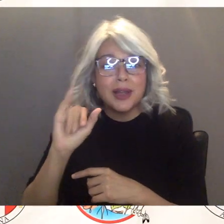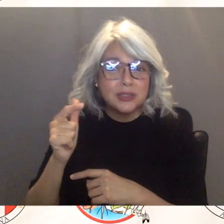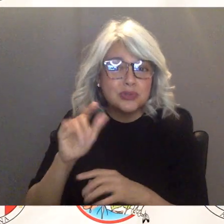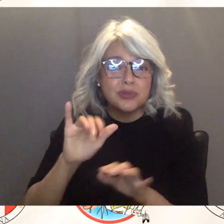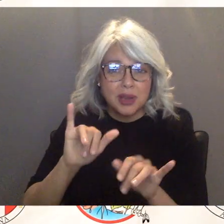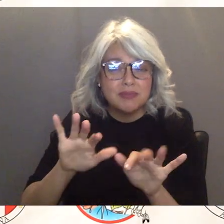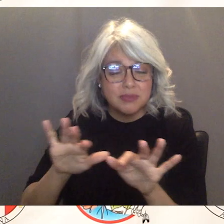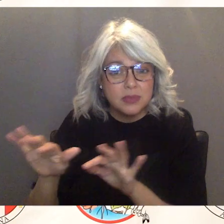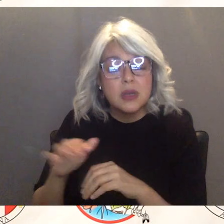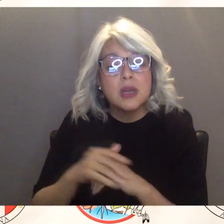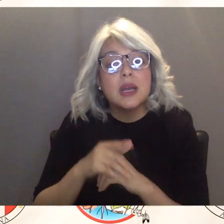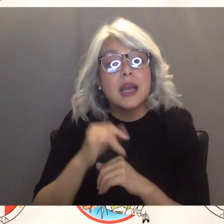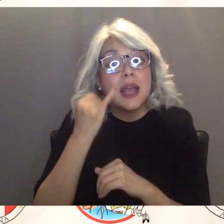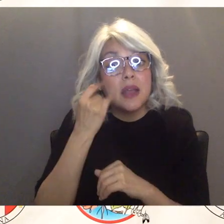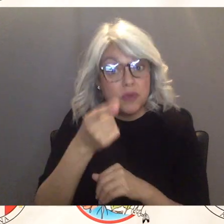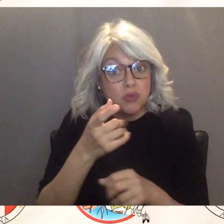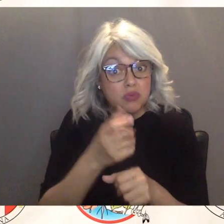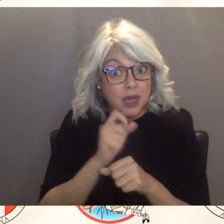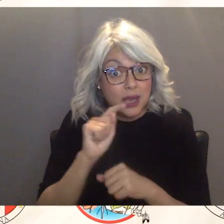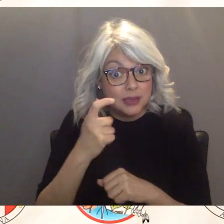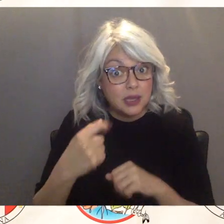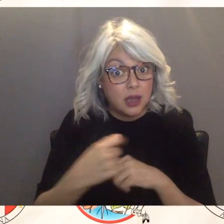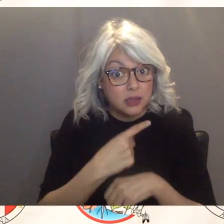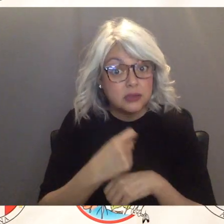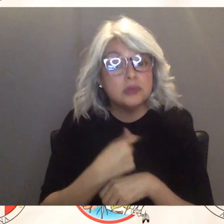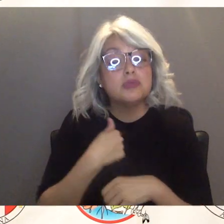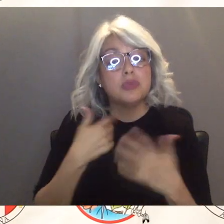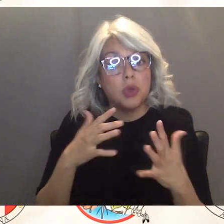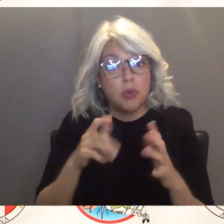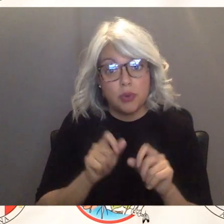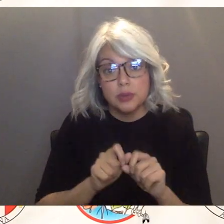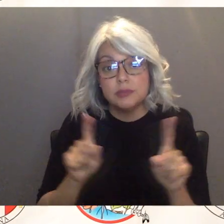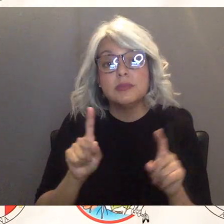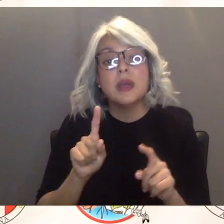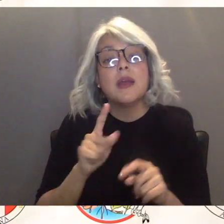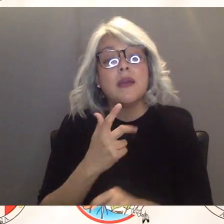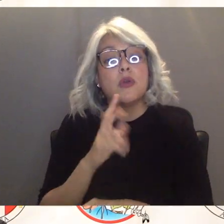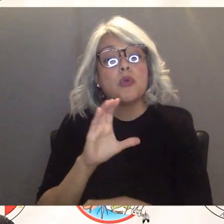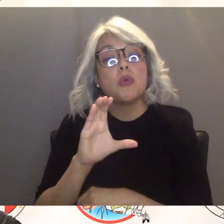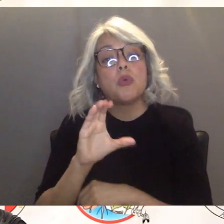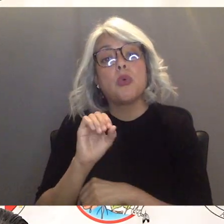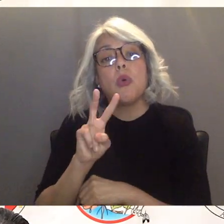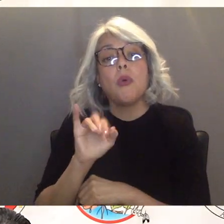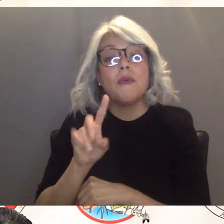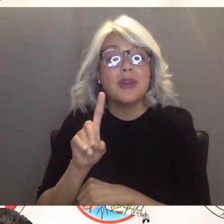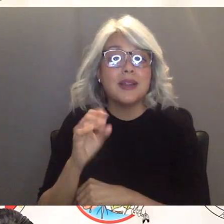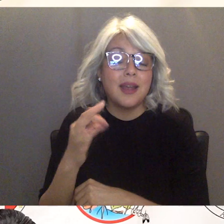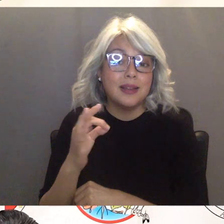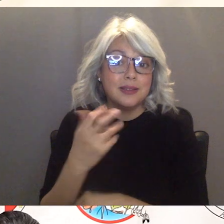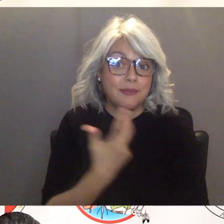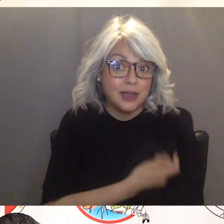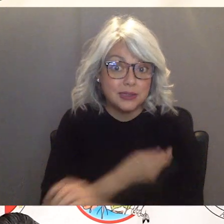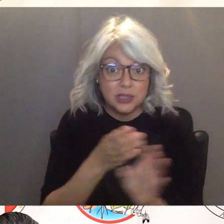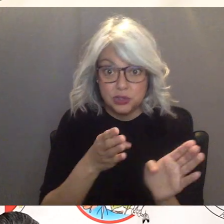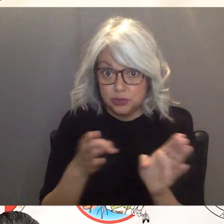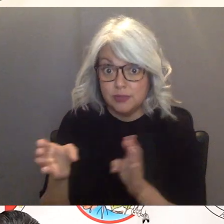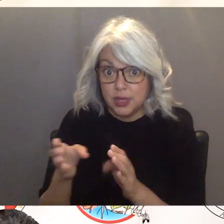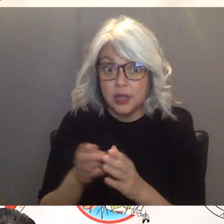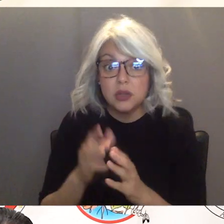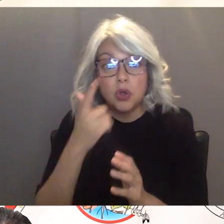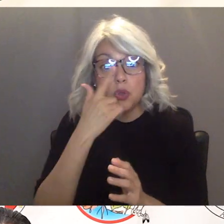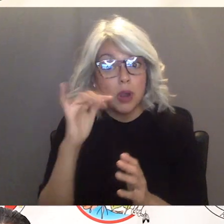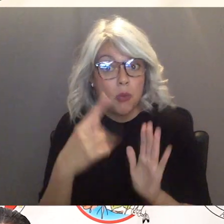receive our text messages we have sent out our COVID-19 vaccination plan the plan looks like this